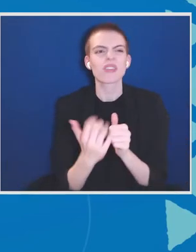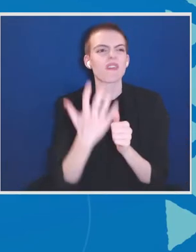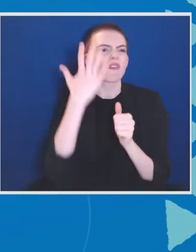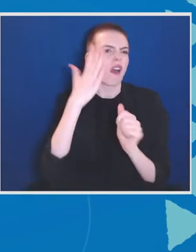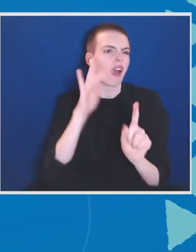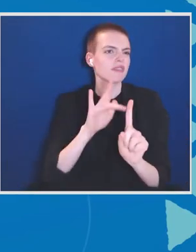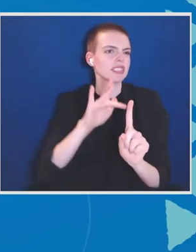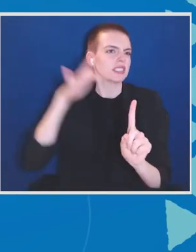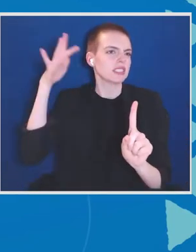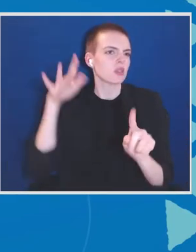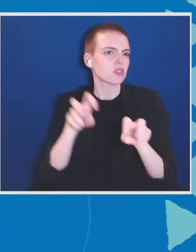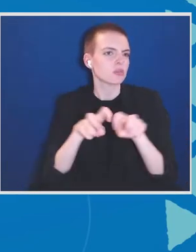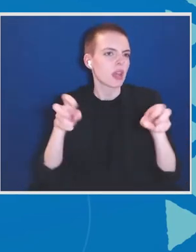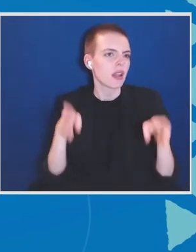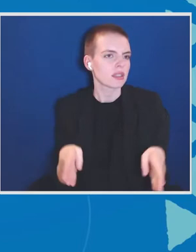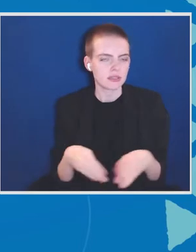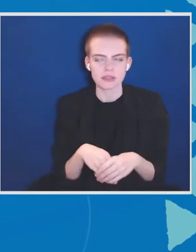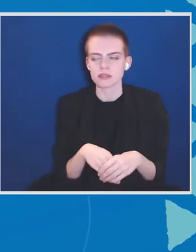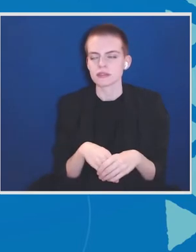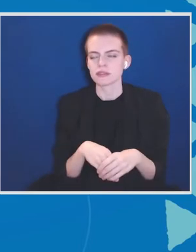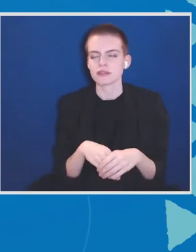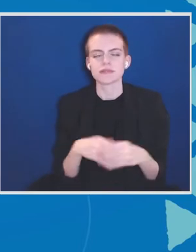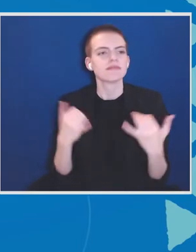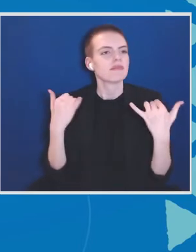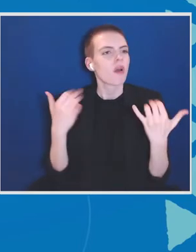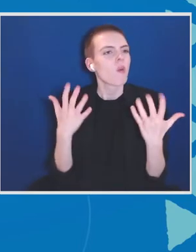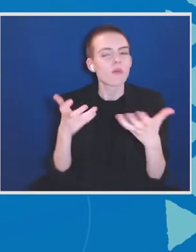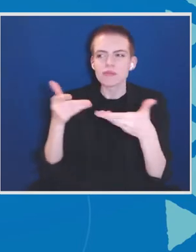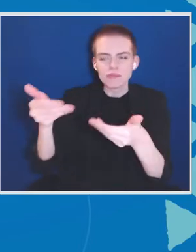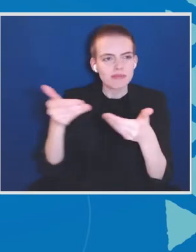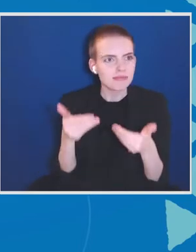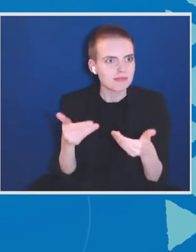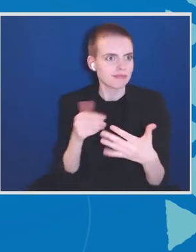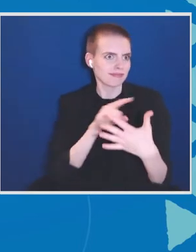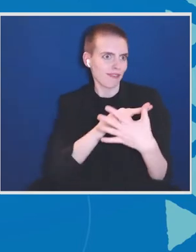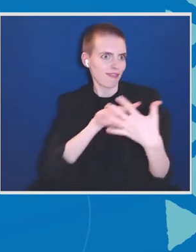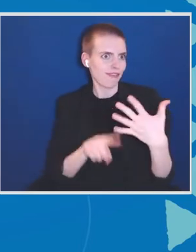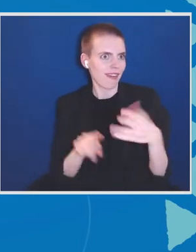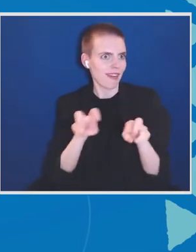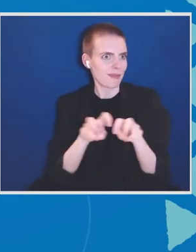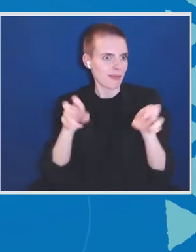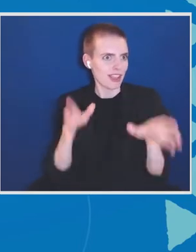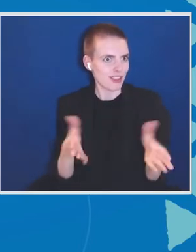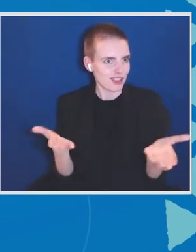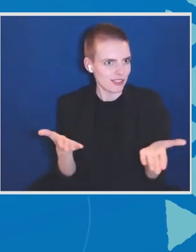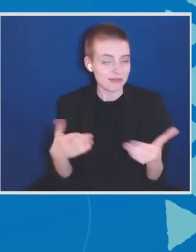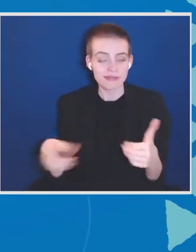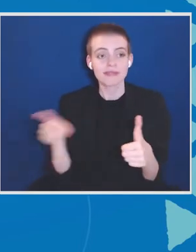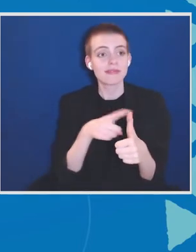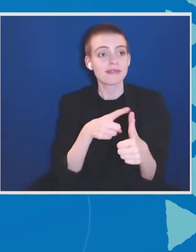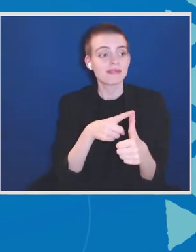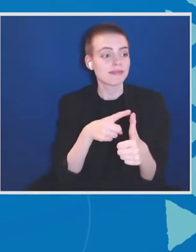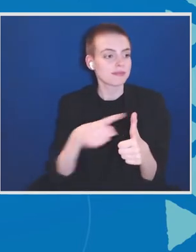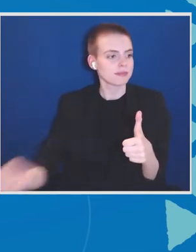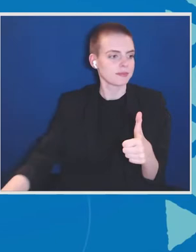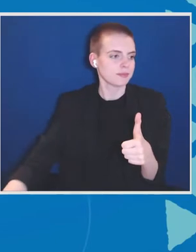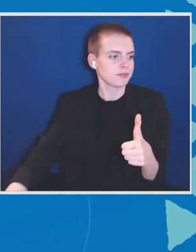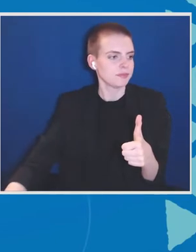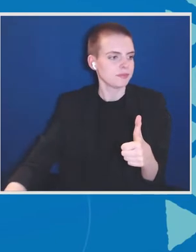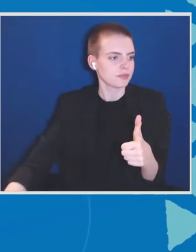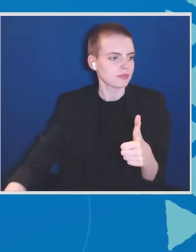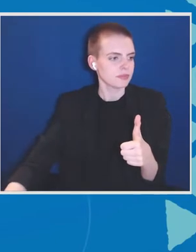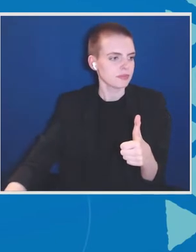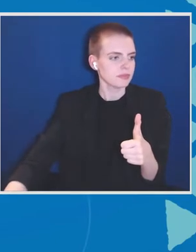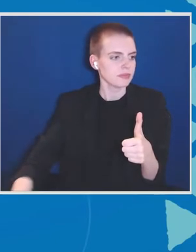I now like to invite five distinguished panelists. First, let me invite Re-Admiral